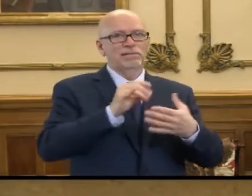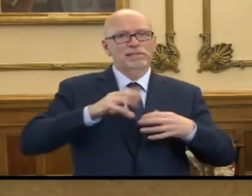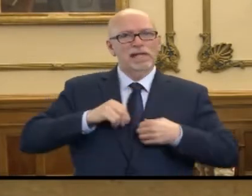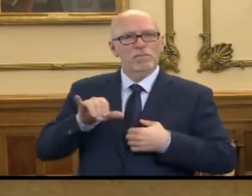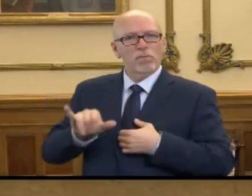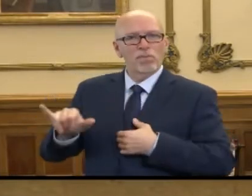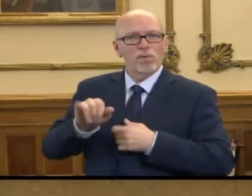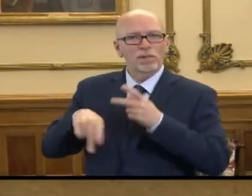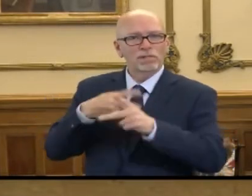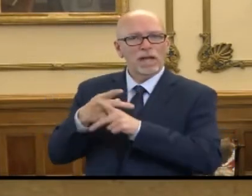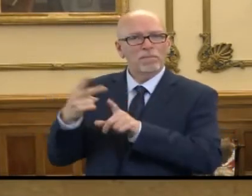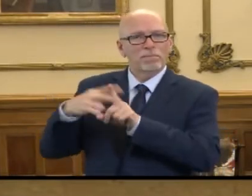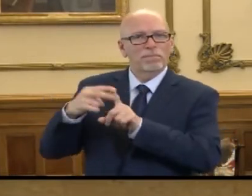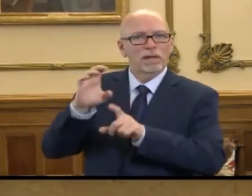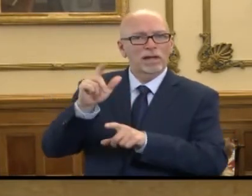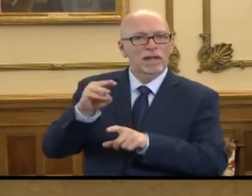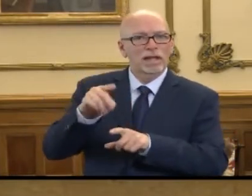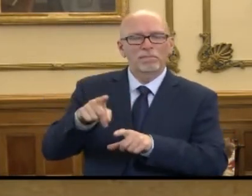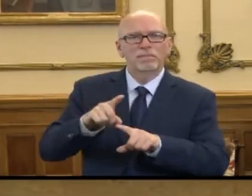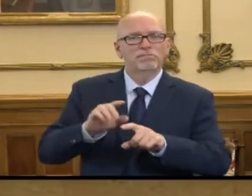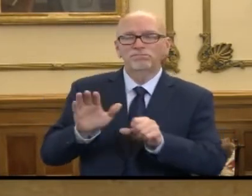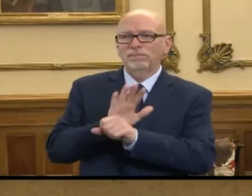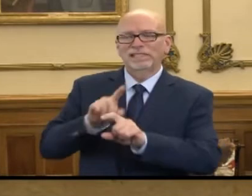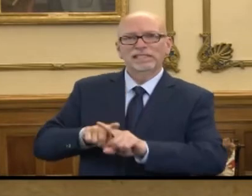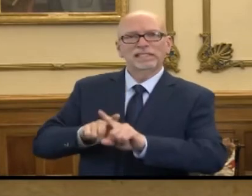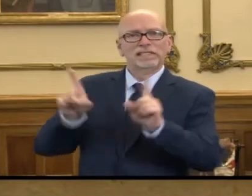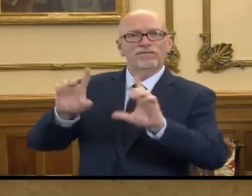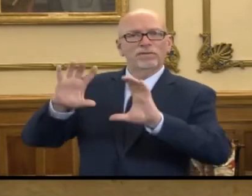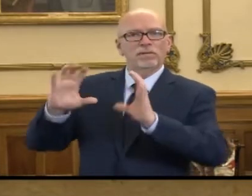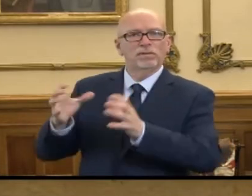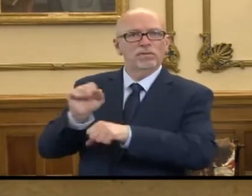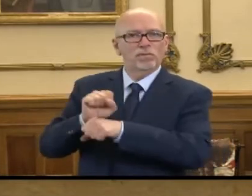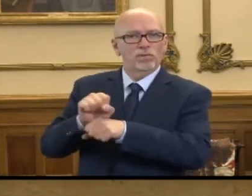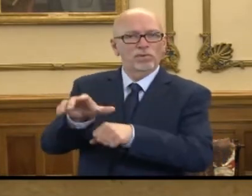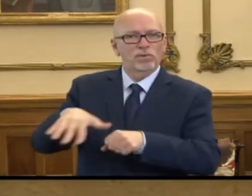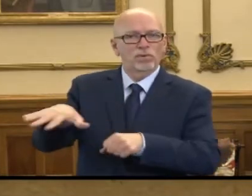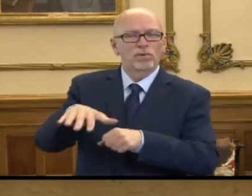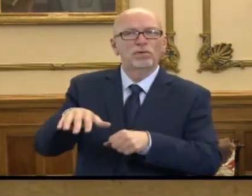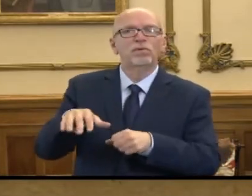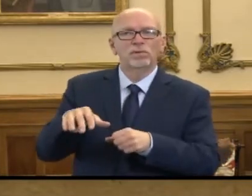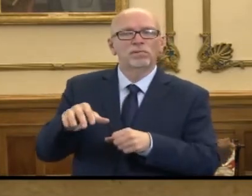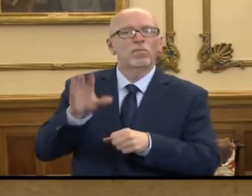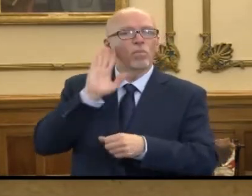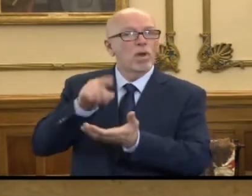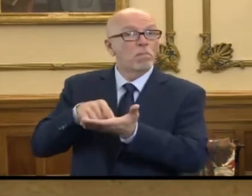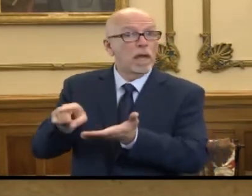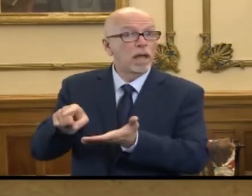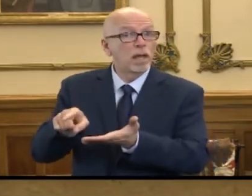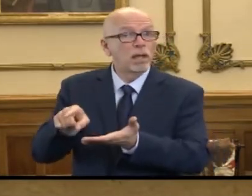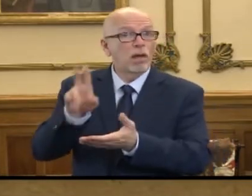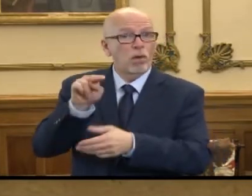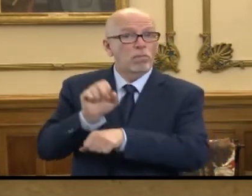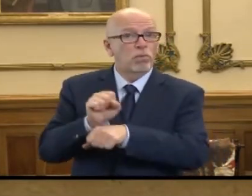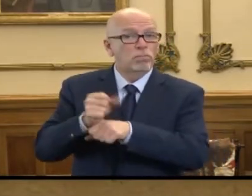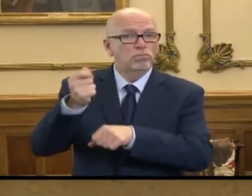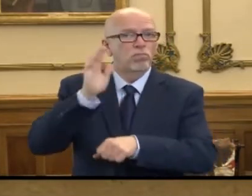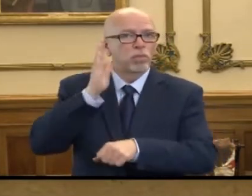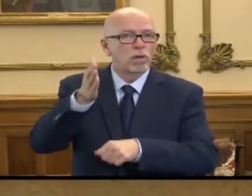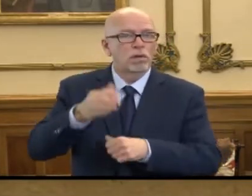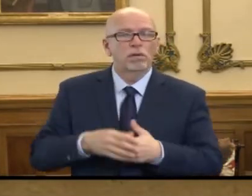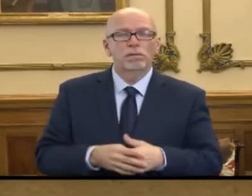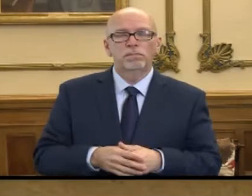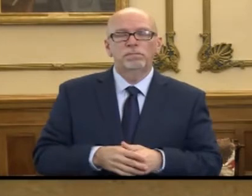claimants. This is an entirely new classification of workers that will be paid unemployment compensation